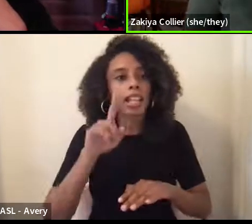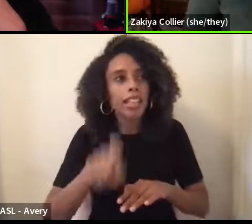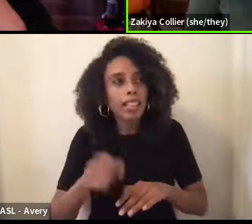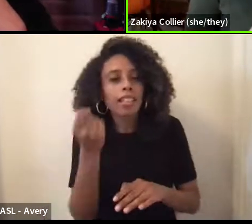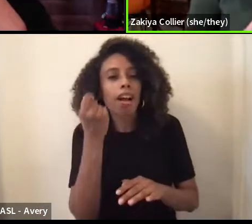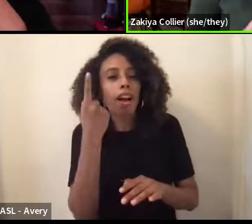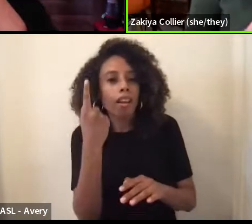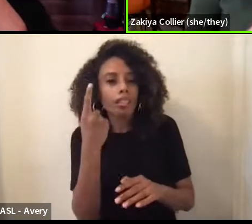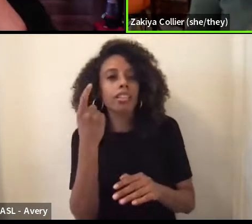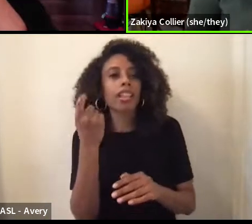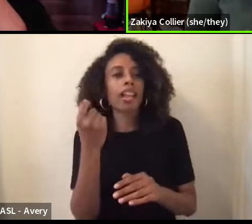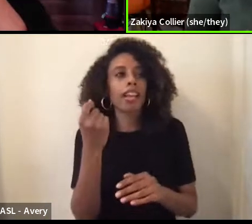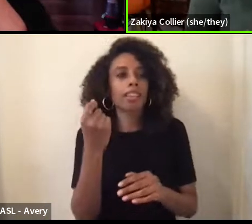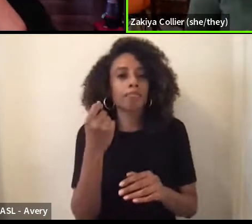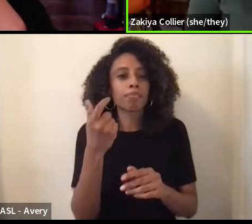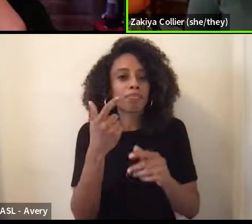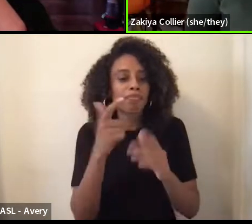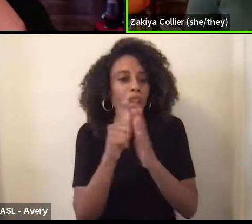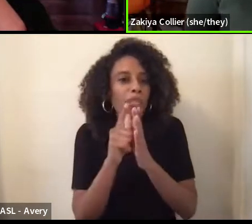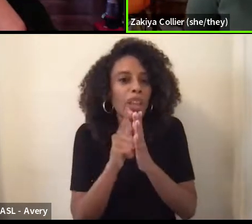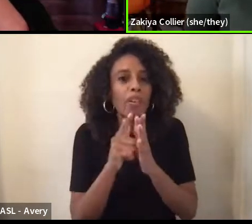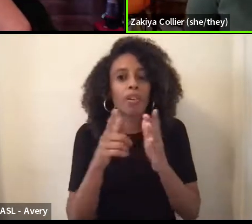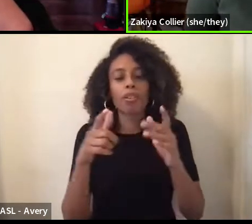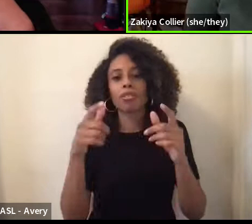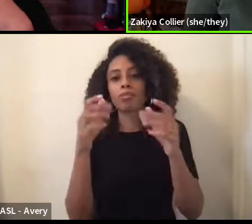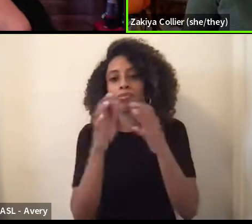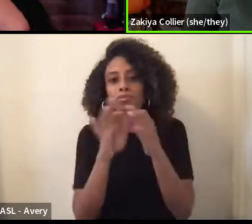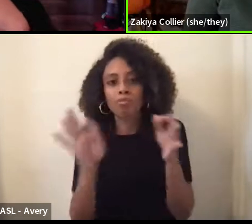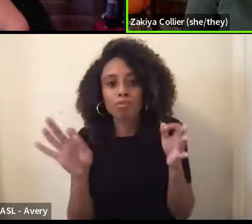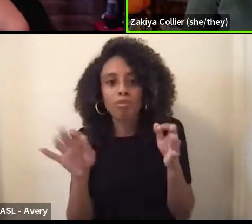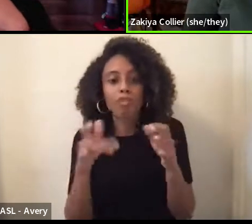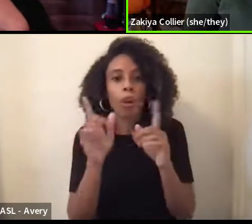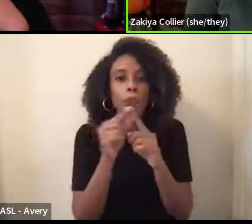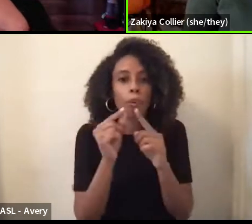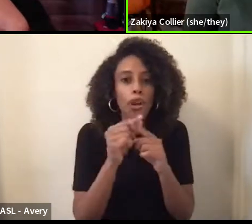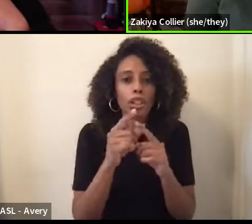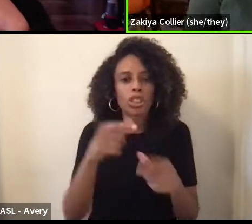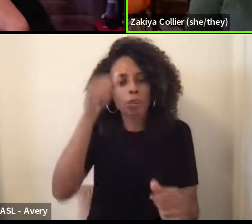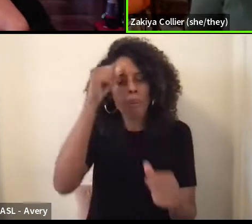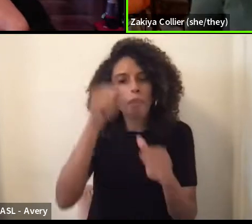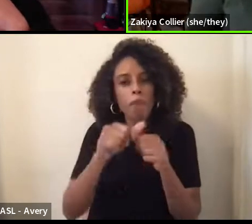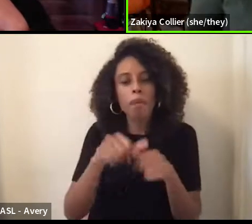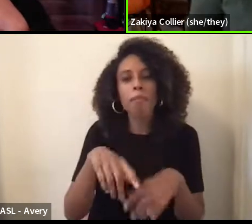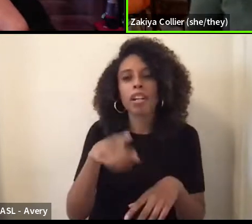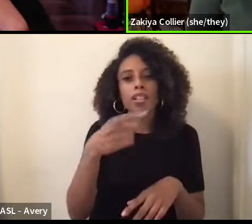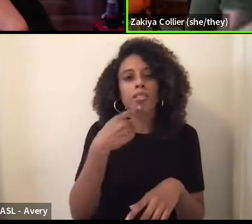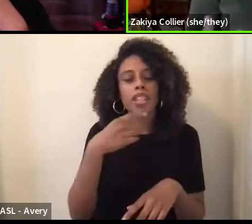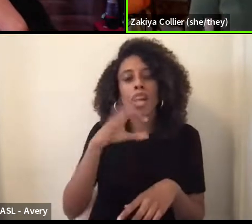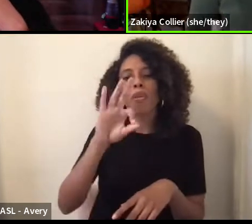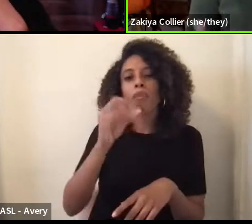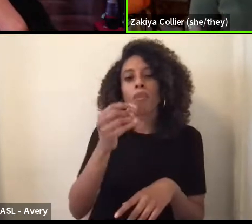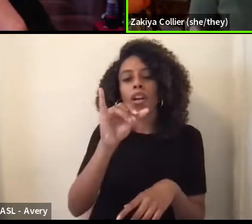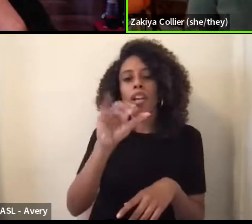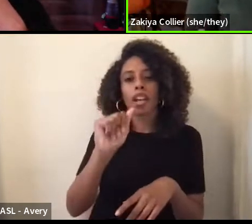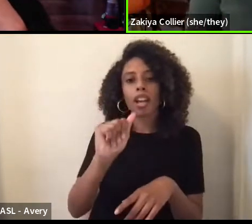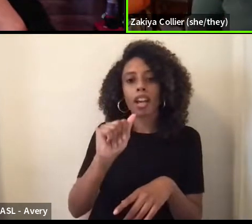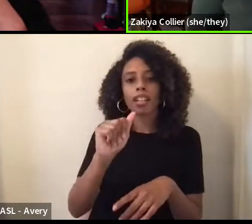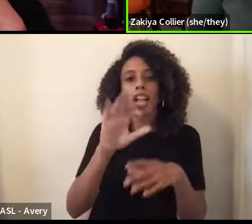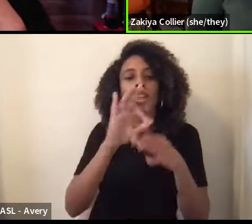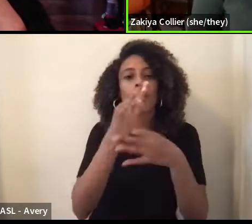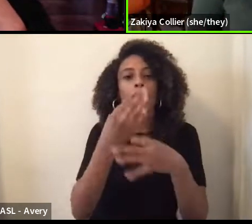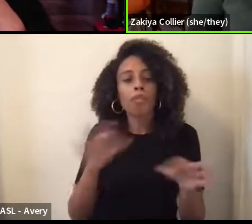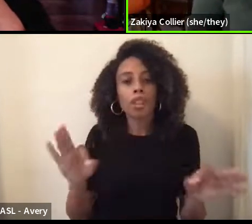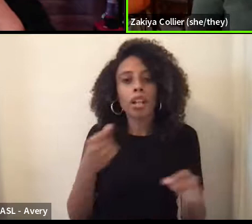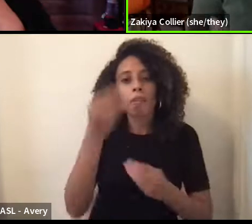process, or, you know, you mentioned, uh, doing, um, FOIA Freedom of Information Act. There's a, there's a learning